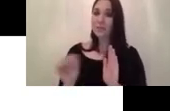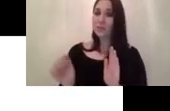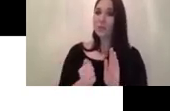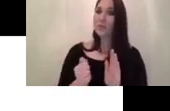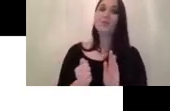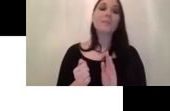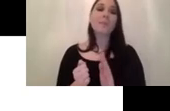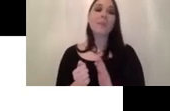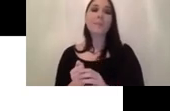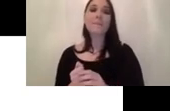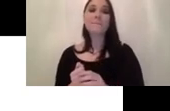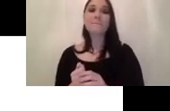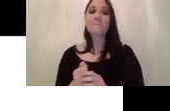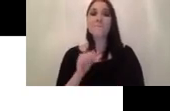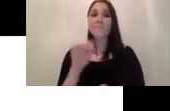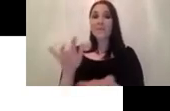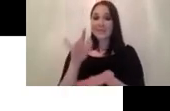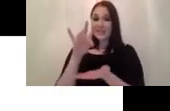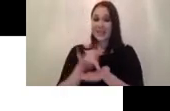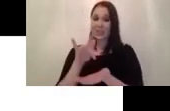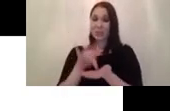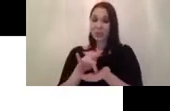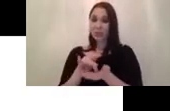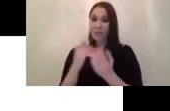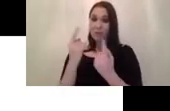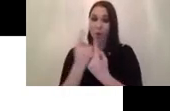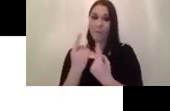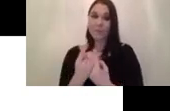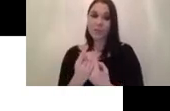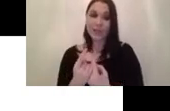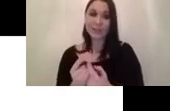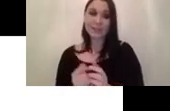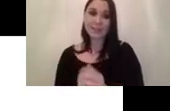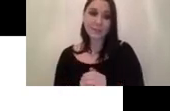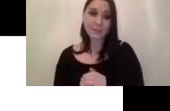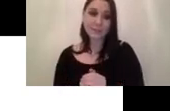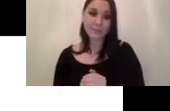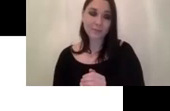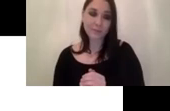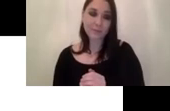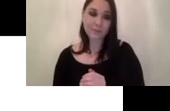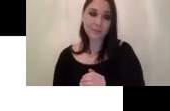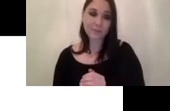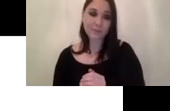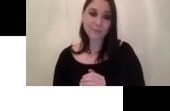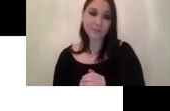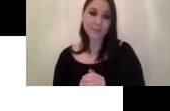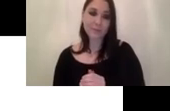predict also the center of the object to kind of this idea improve the performance a little bit as well